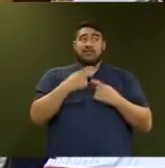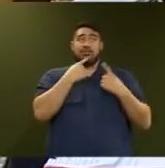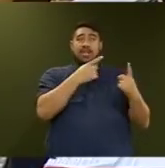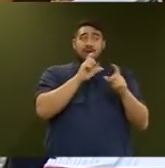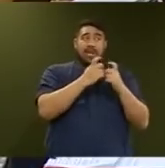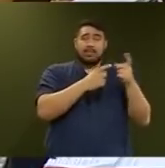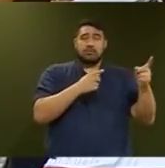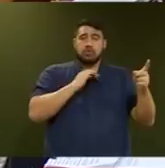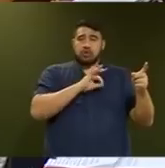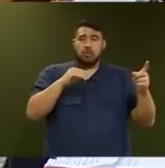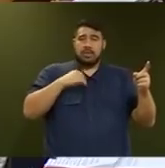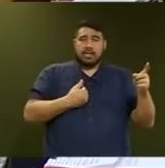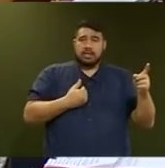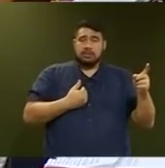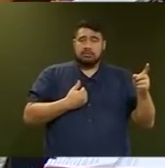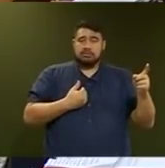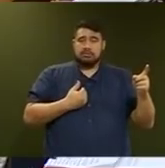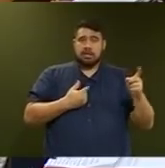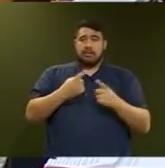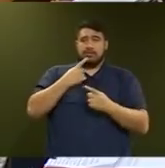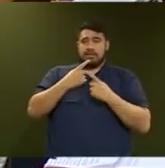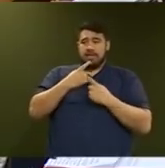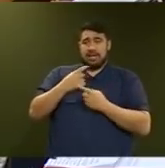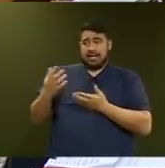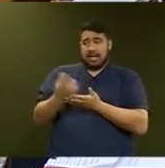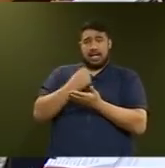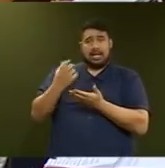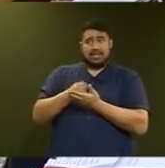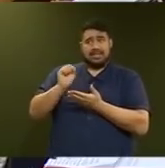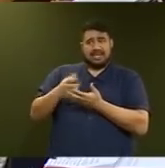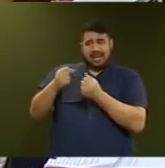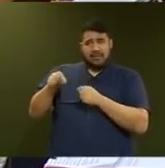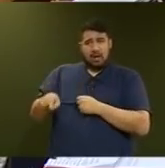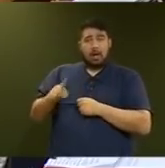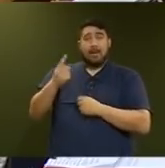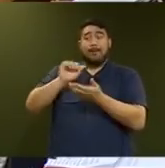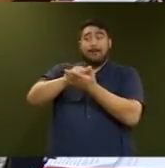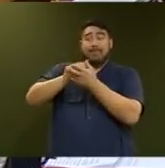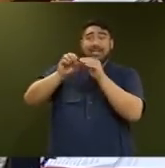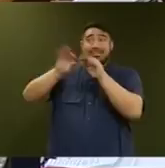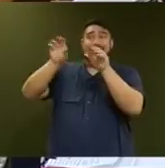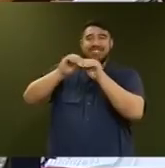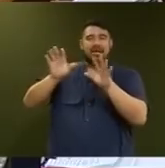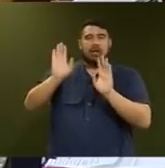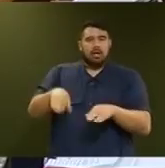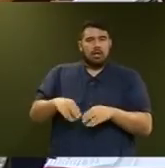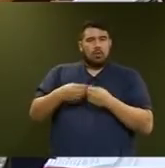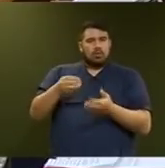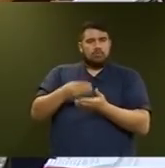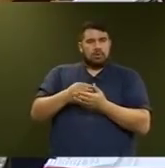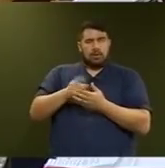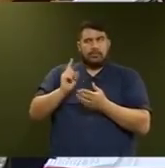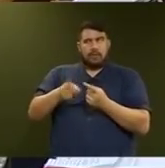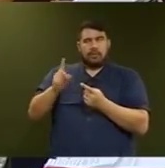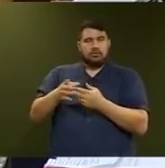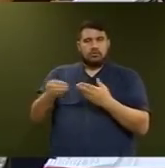is still being collected. But we are no longer spending tens of thousands of dollars publishing it. We are developing new measures to ensure that